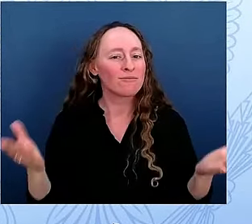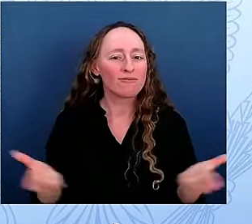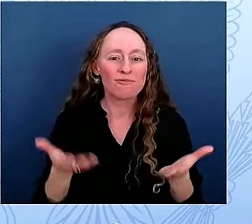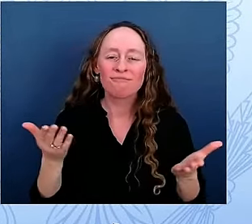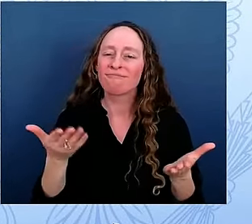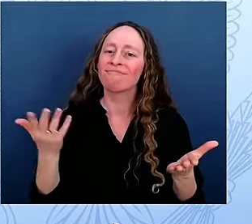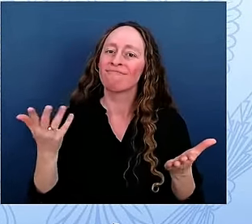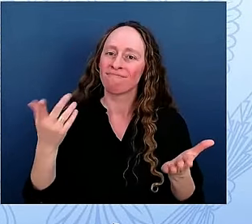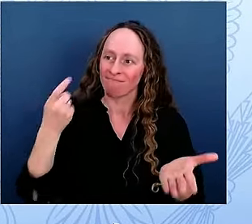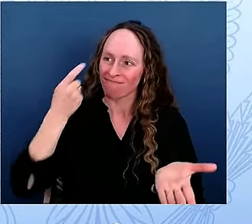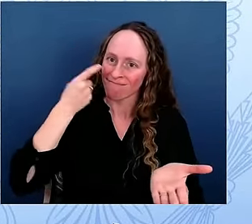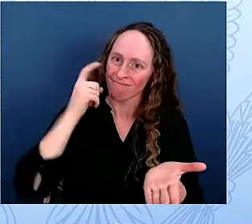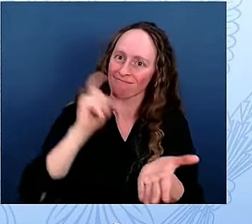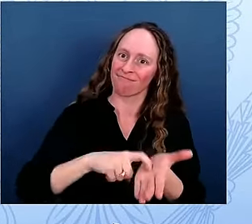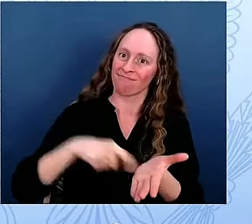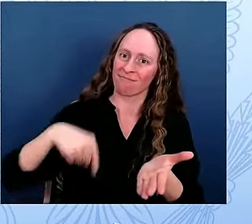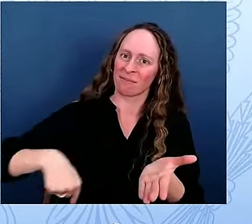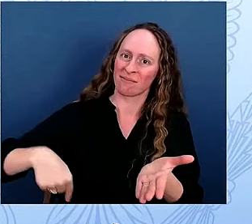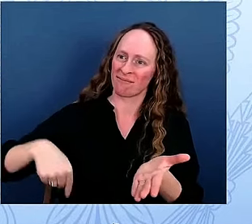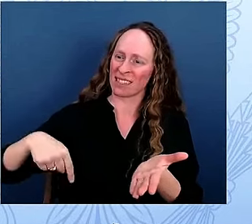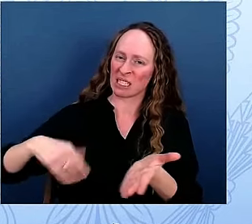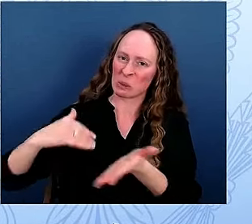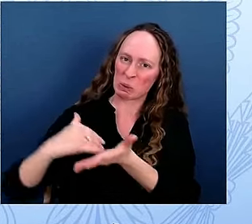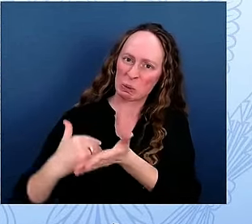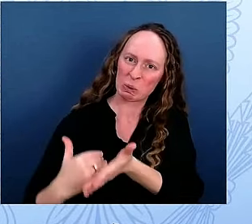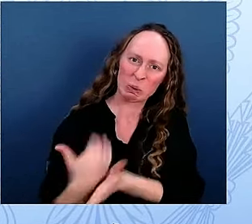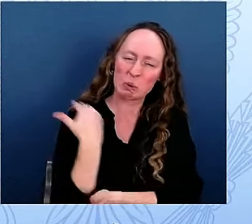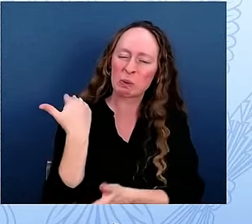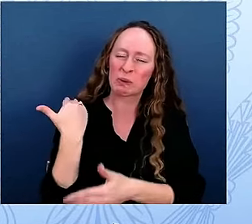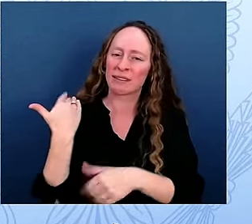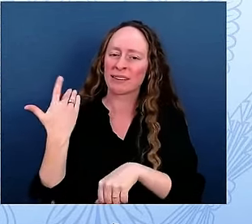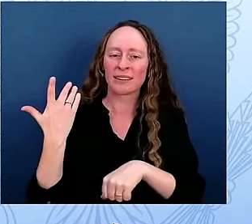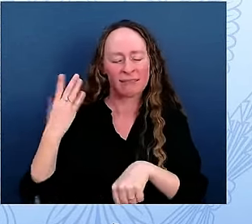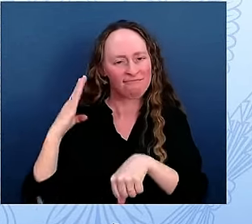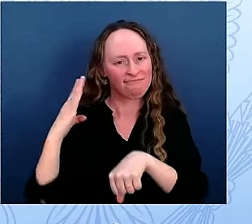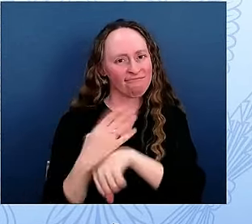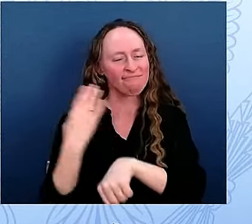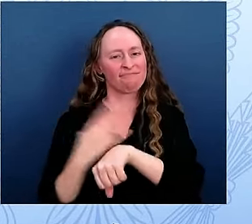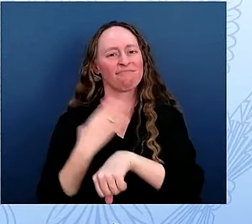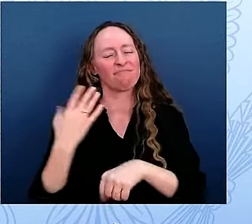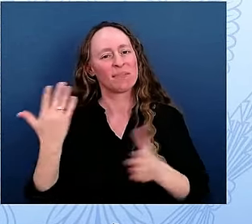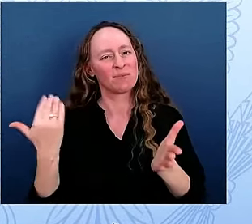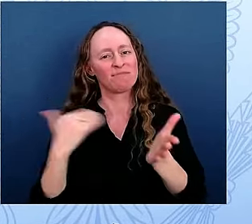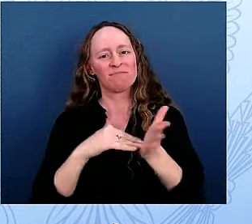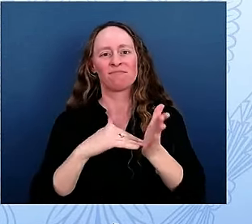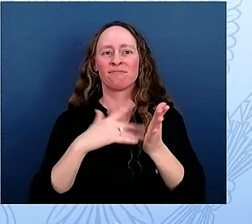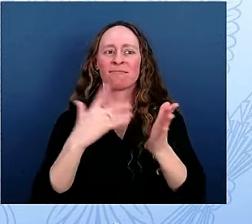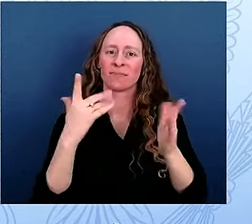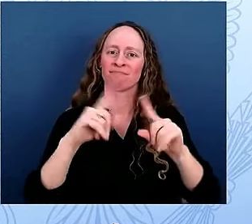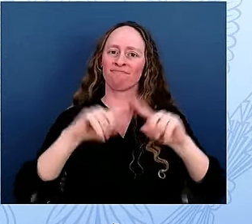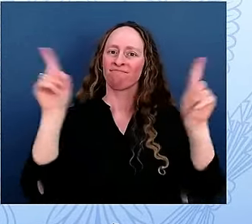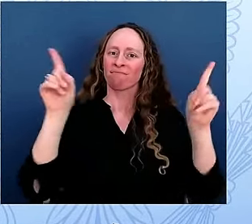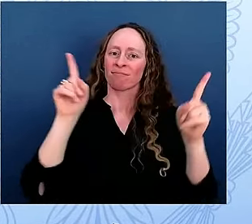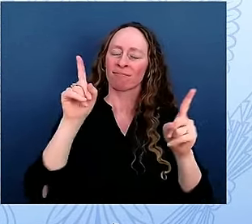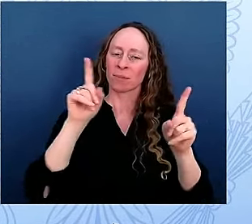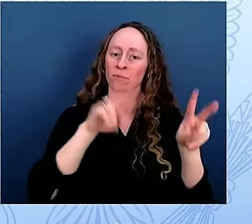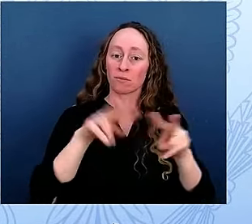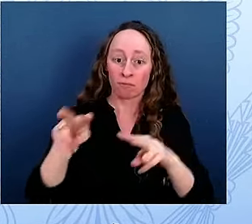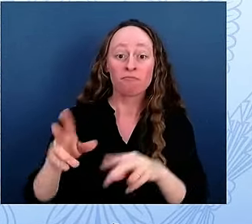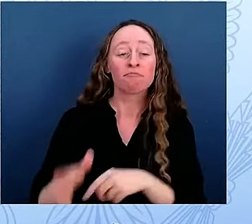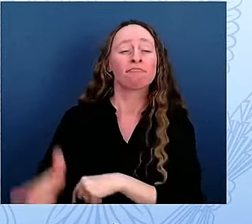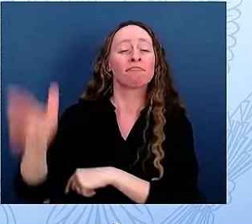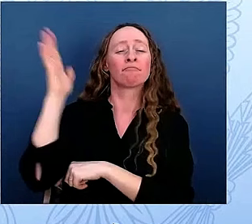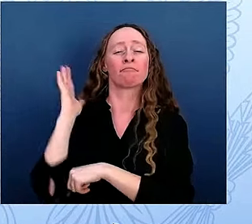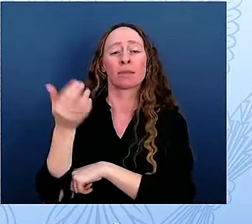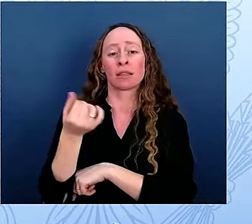enhanced White House tour experience. Since our founding in 1961 by First Lady Jacqueline